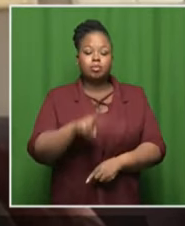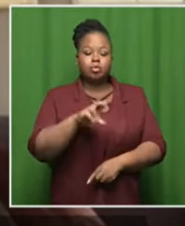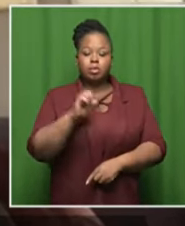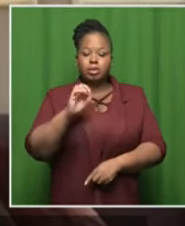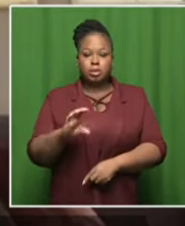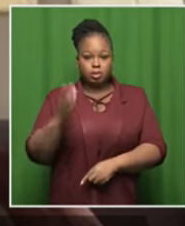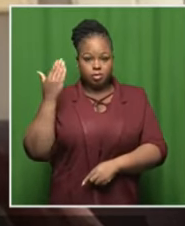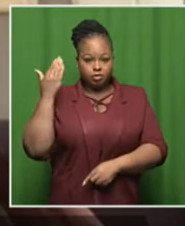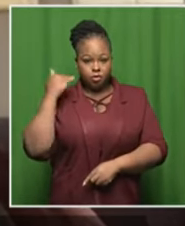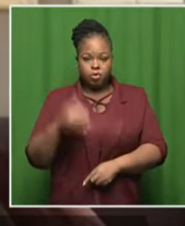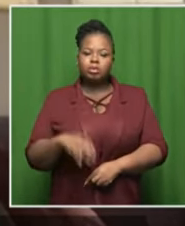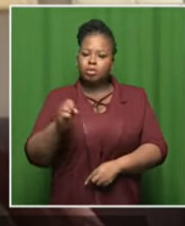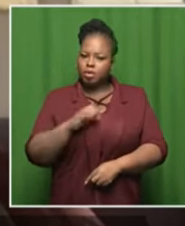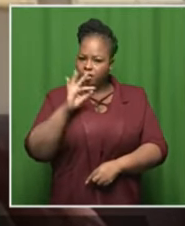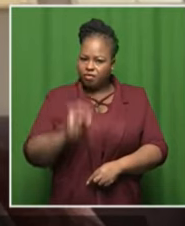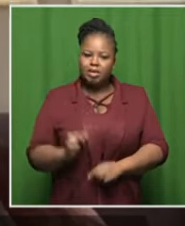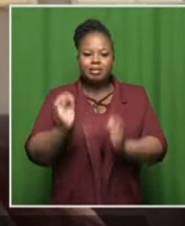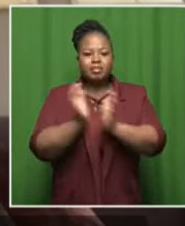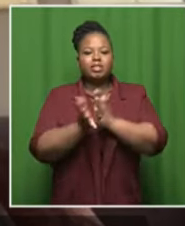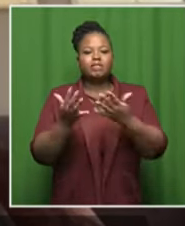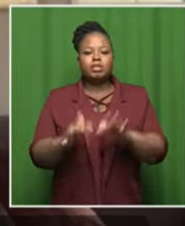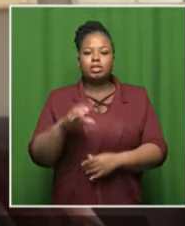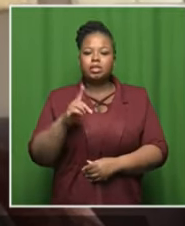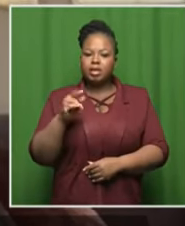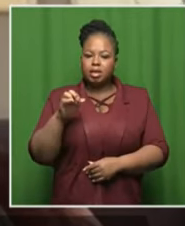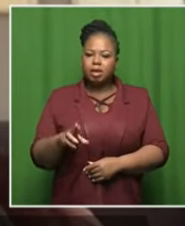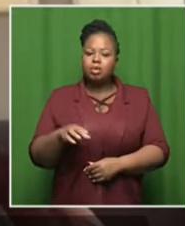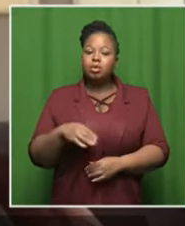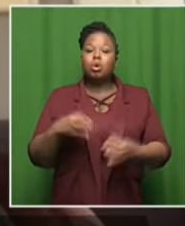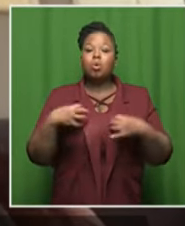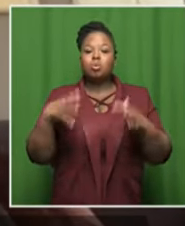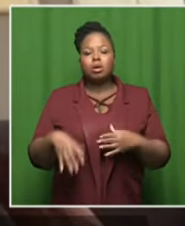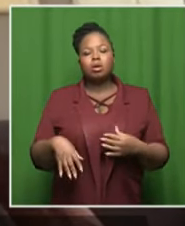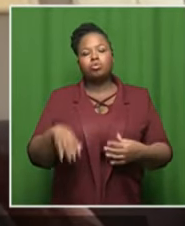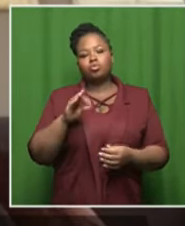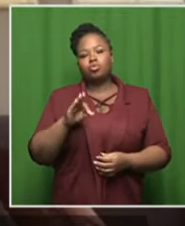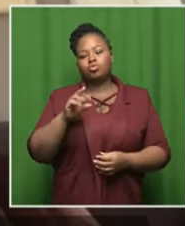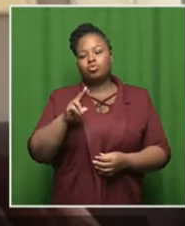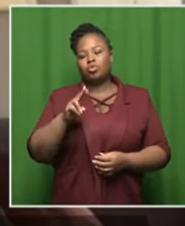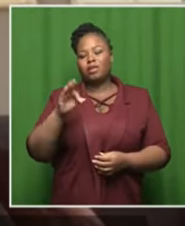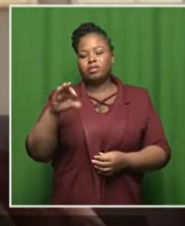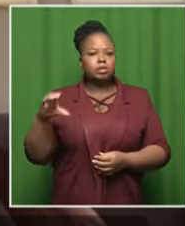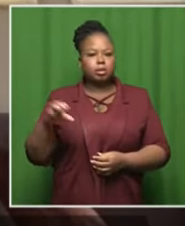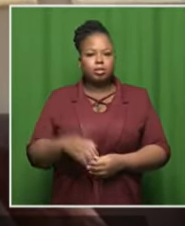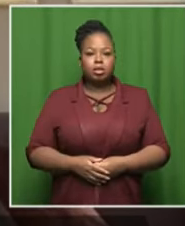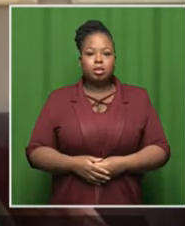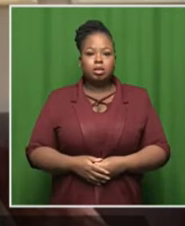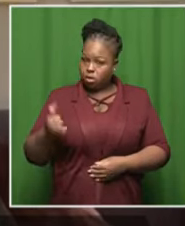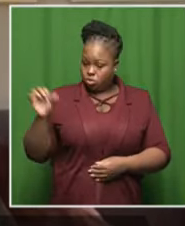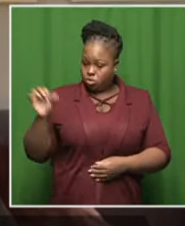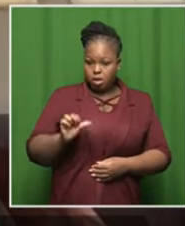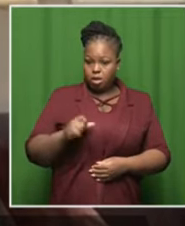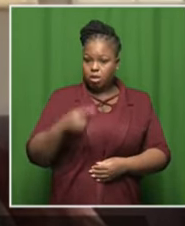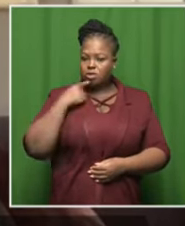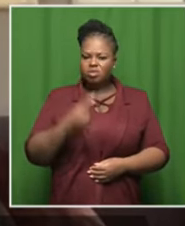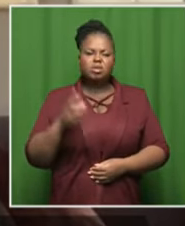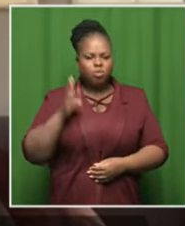been to south africa we met with dana white the owner of ufc we met with the management of ufc they then came back and we said they're